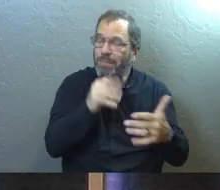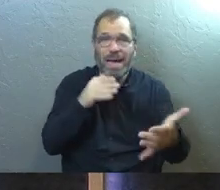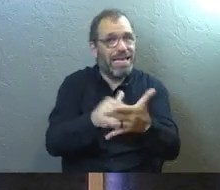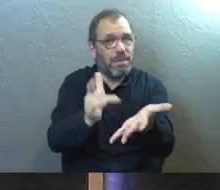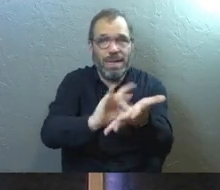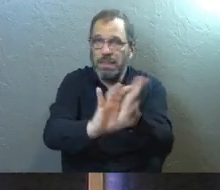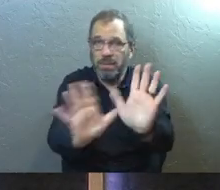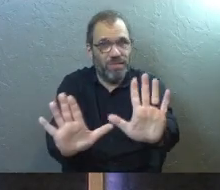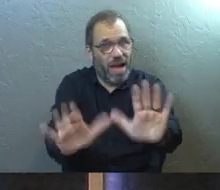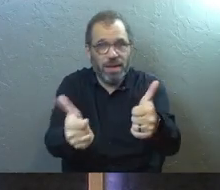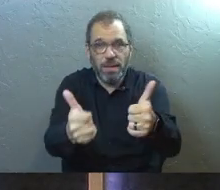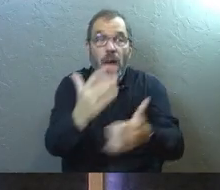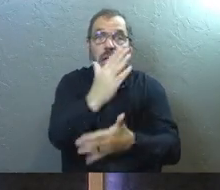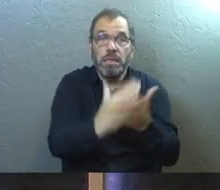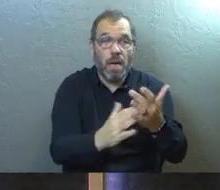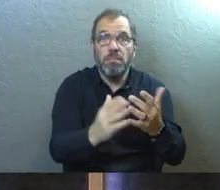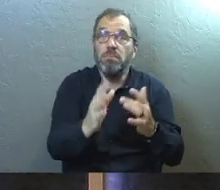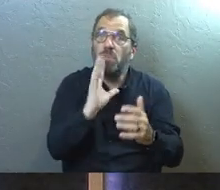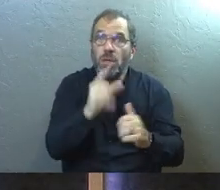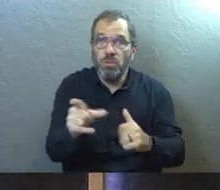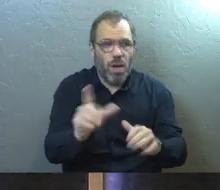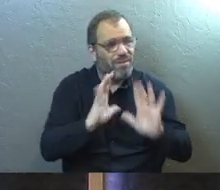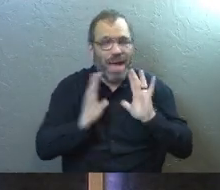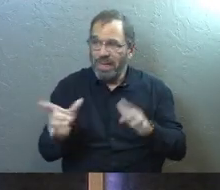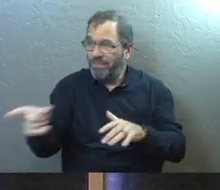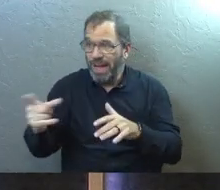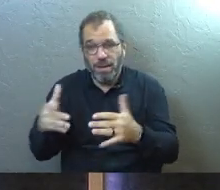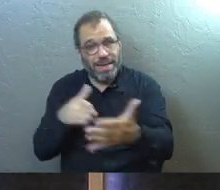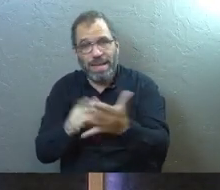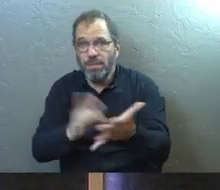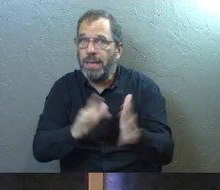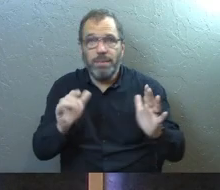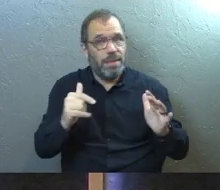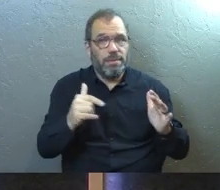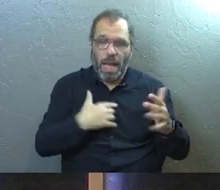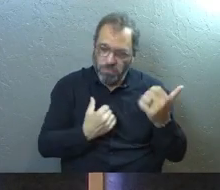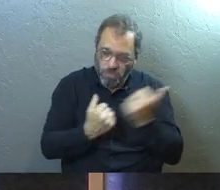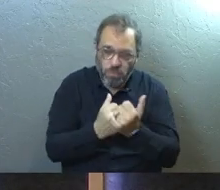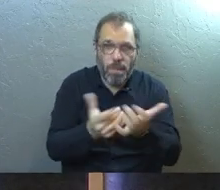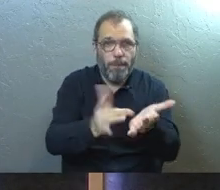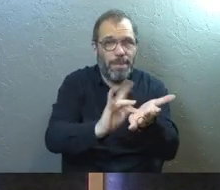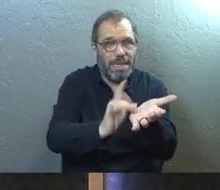medication. People that have talked to you that are, and that's fine. I am not.